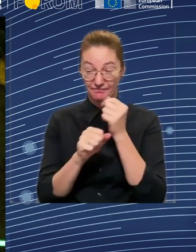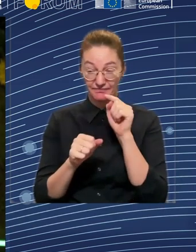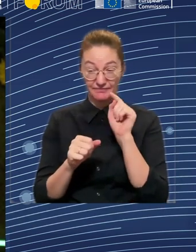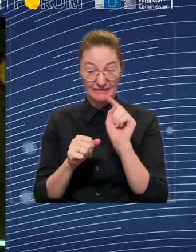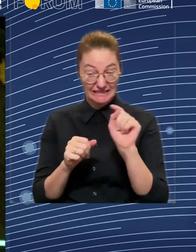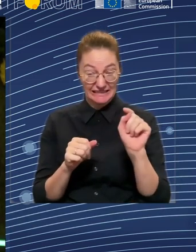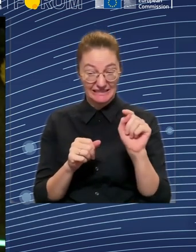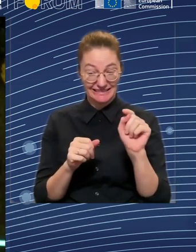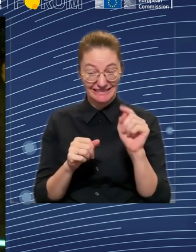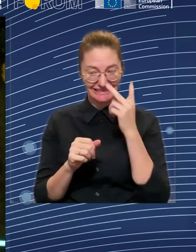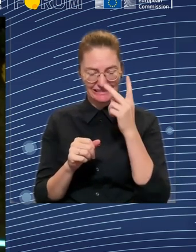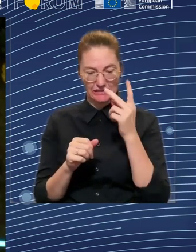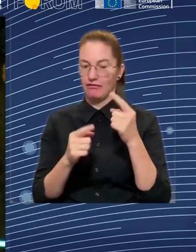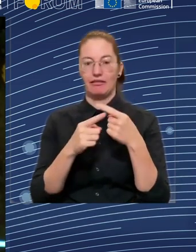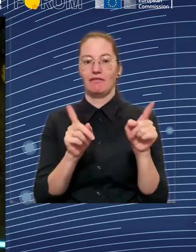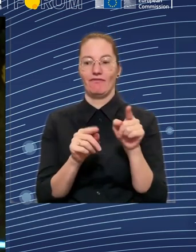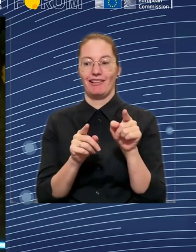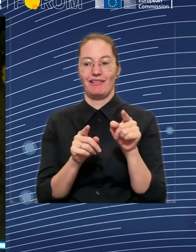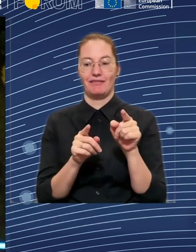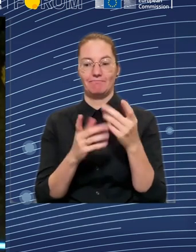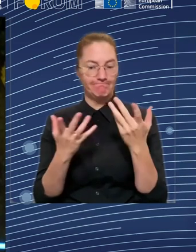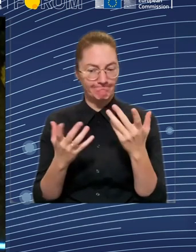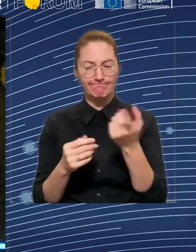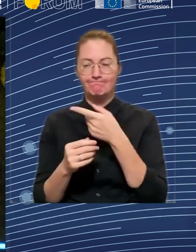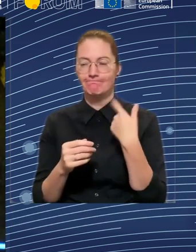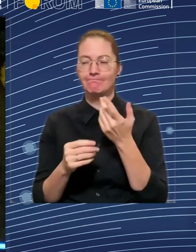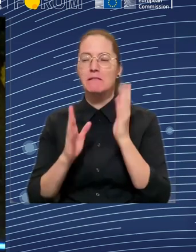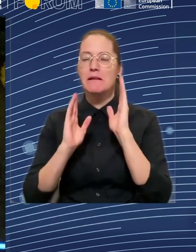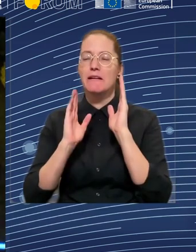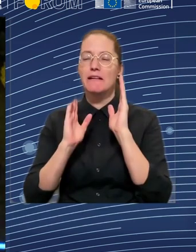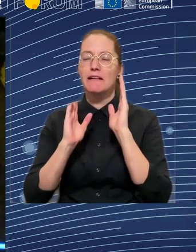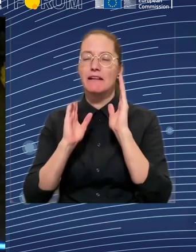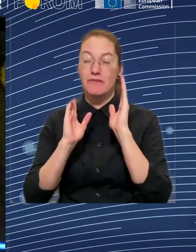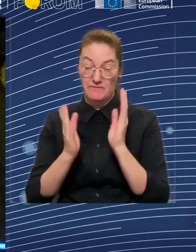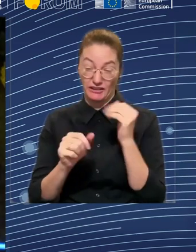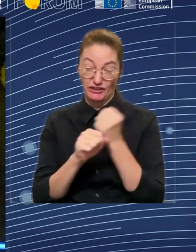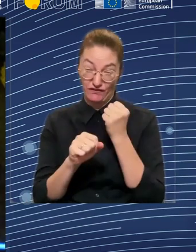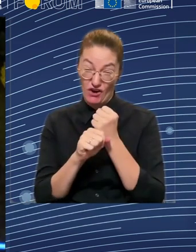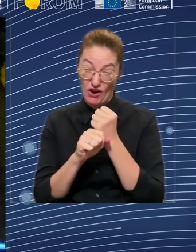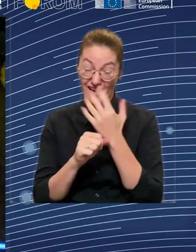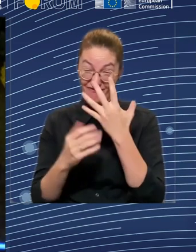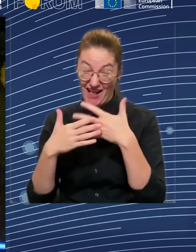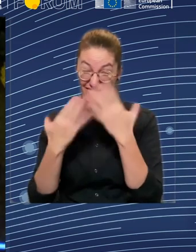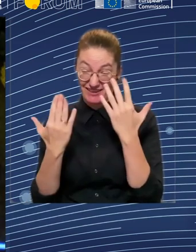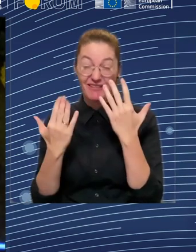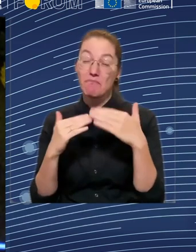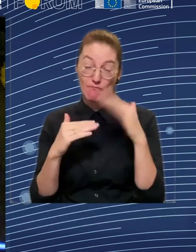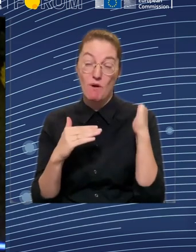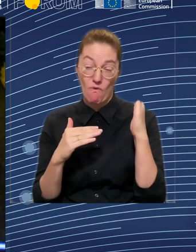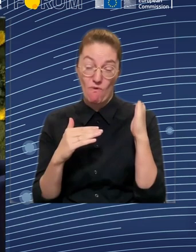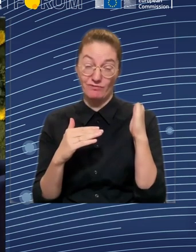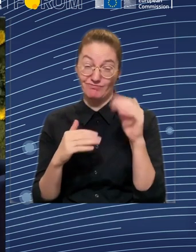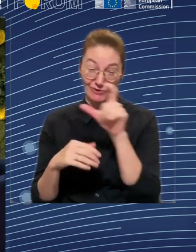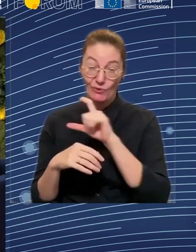per week. And why not just try to stick with the idea that we should work 38 to 40 hours per week